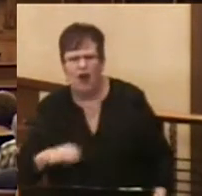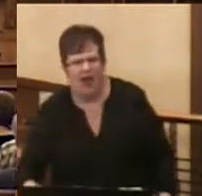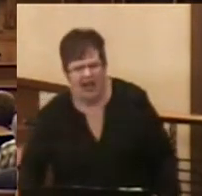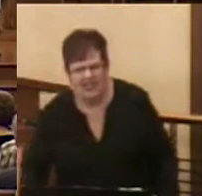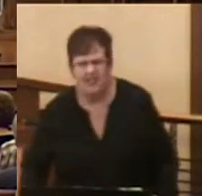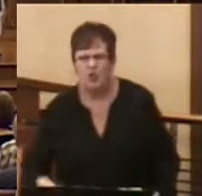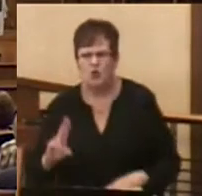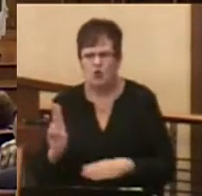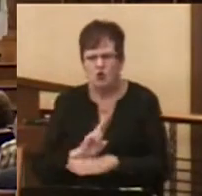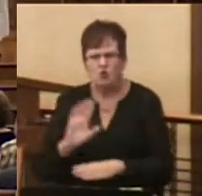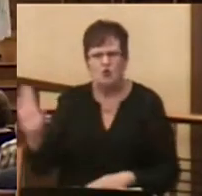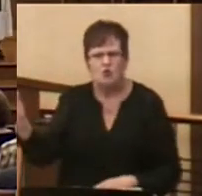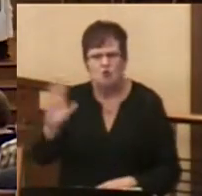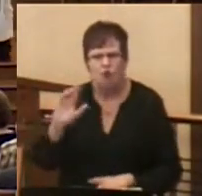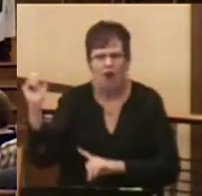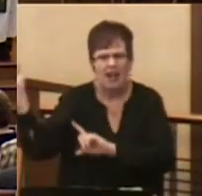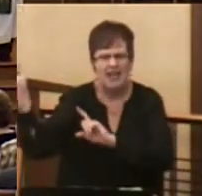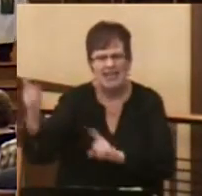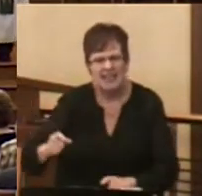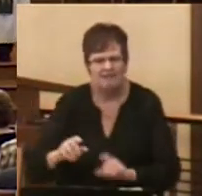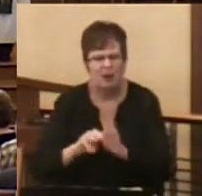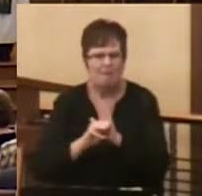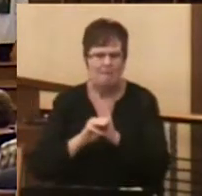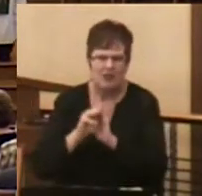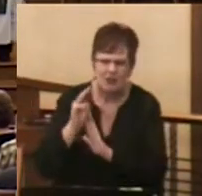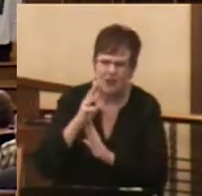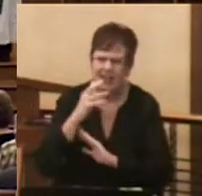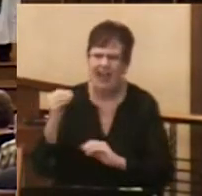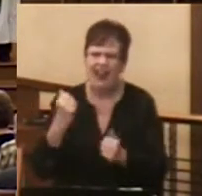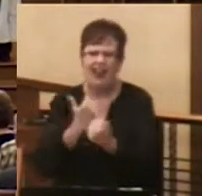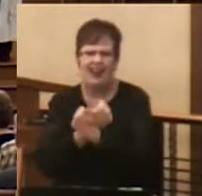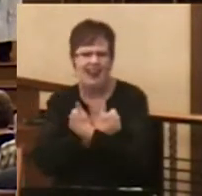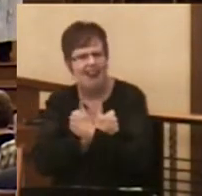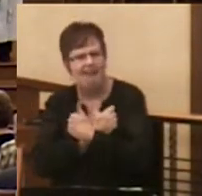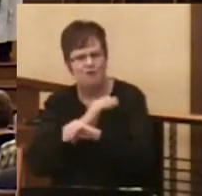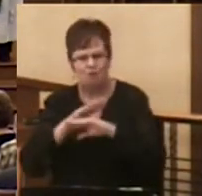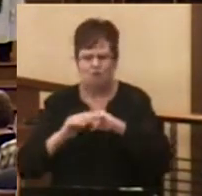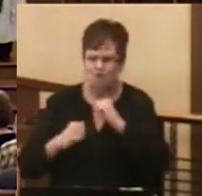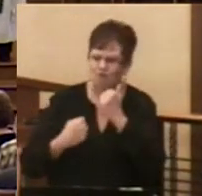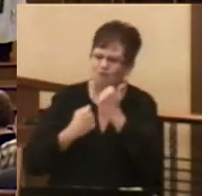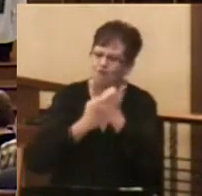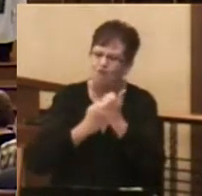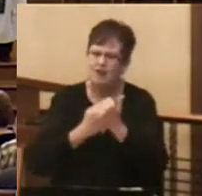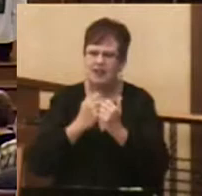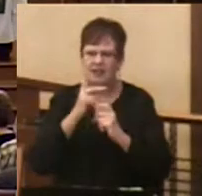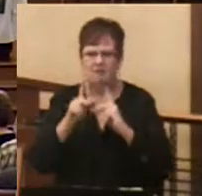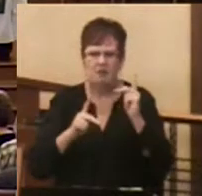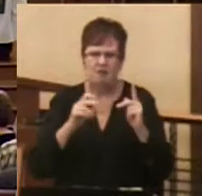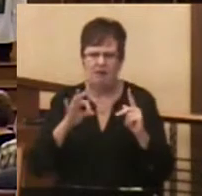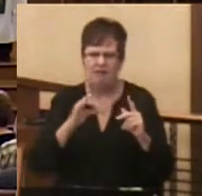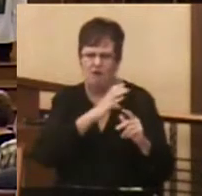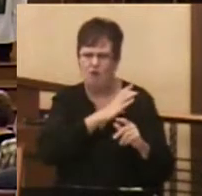Use your gifts maturely and in love to build up the body of Christ.